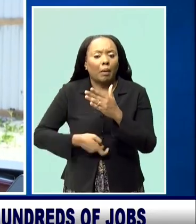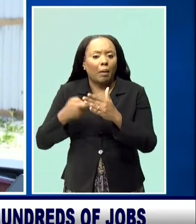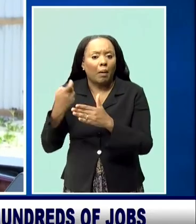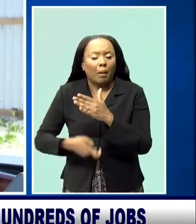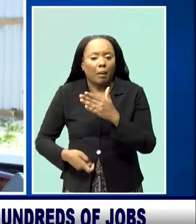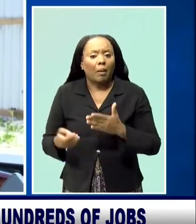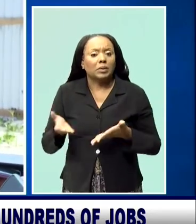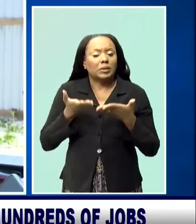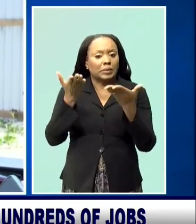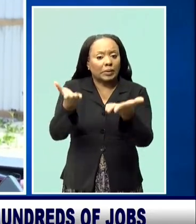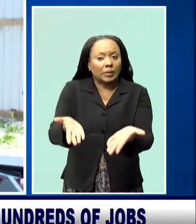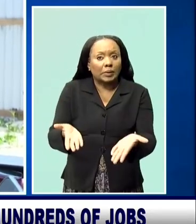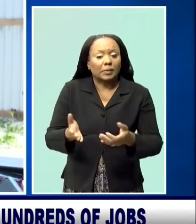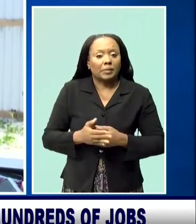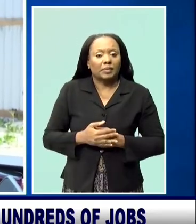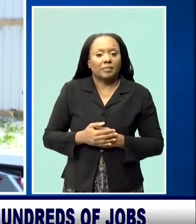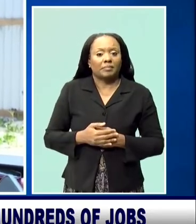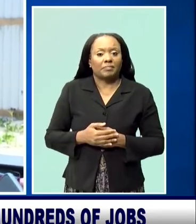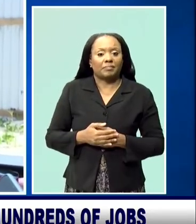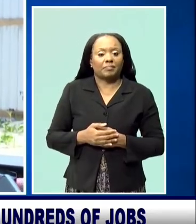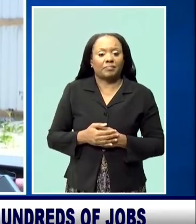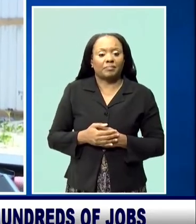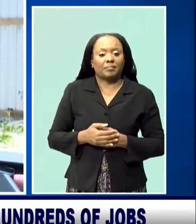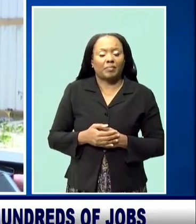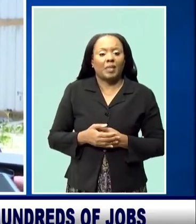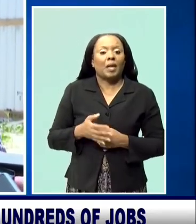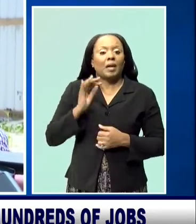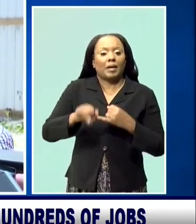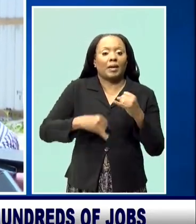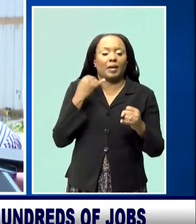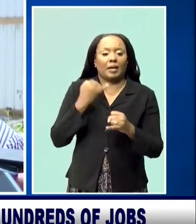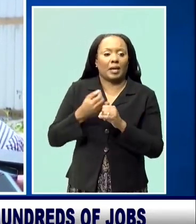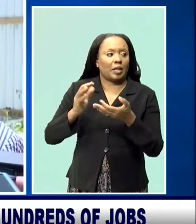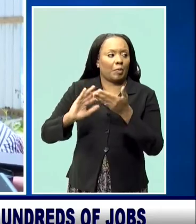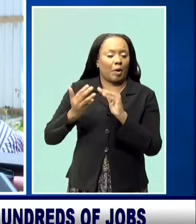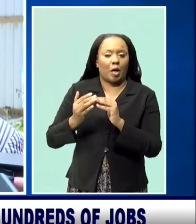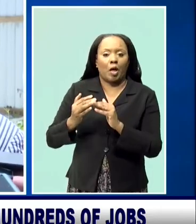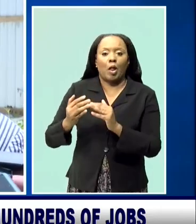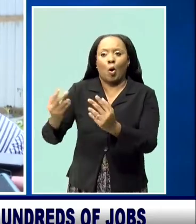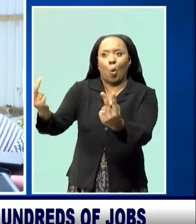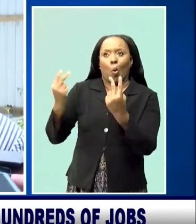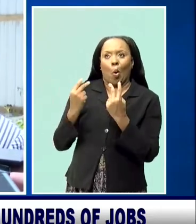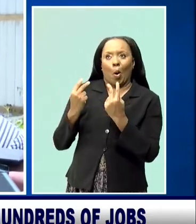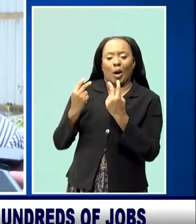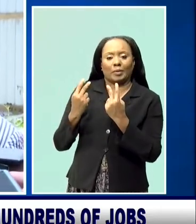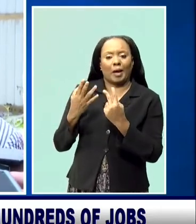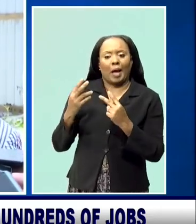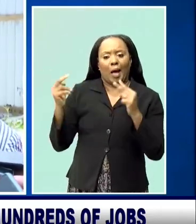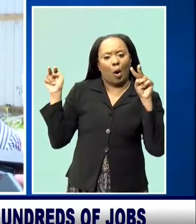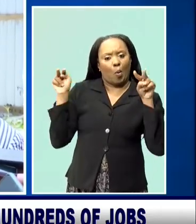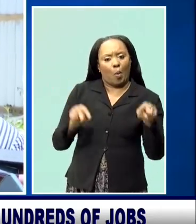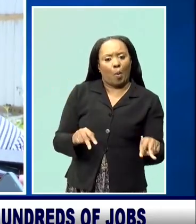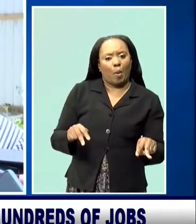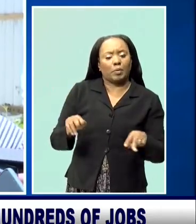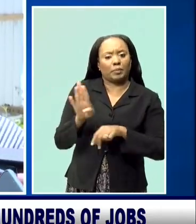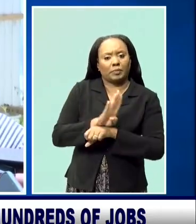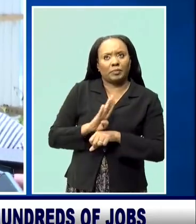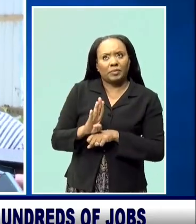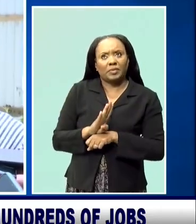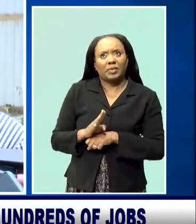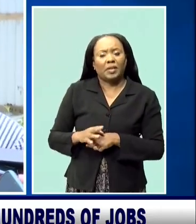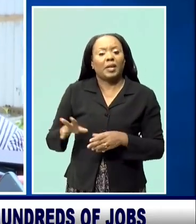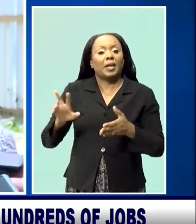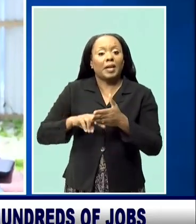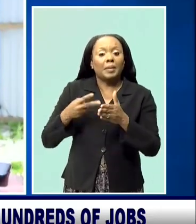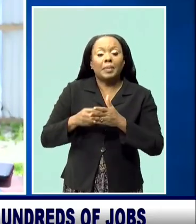anticipated. That is the judgment of the international community on this country. This brown bacon this morning is the judgment of